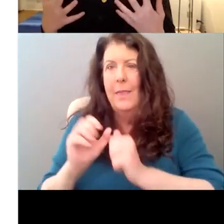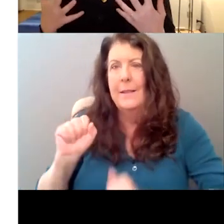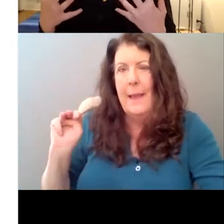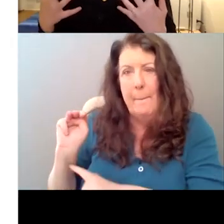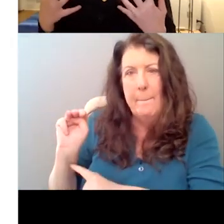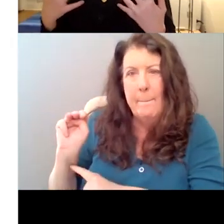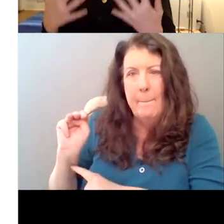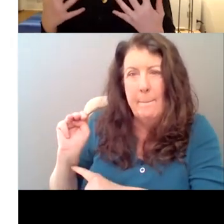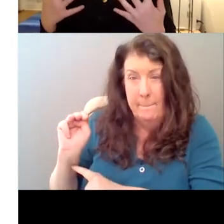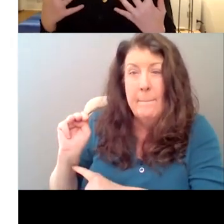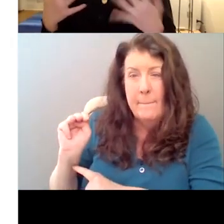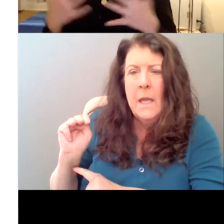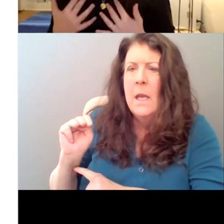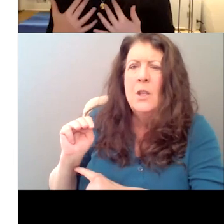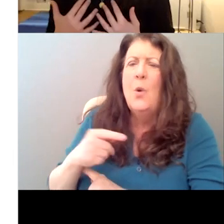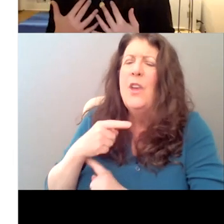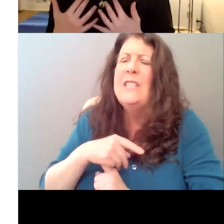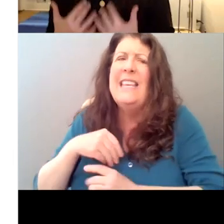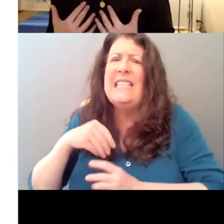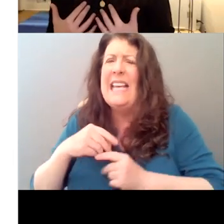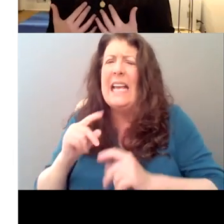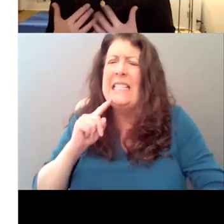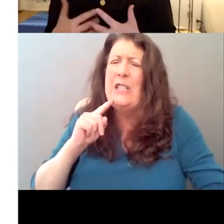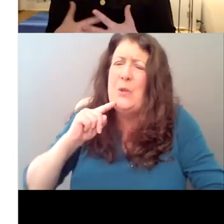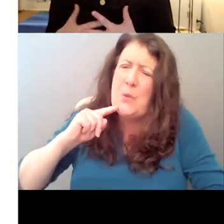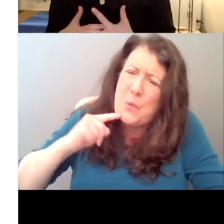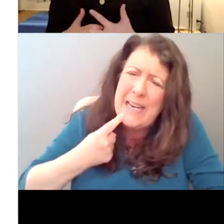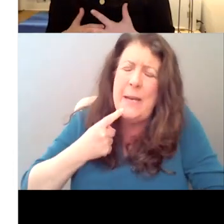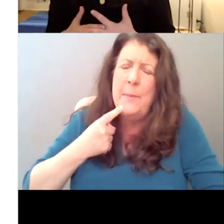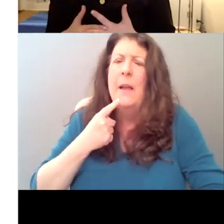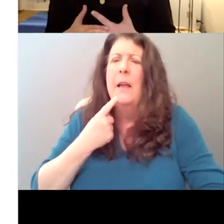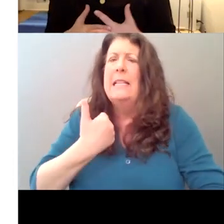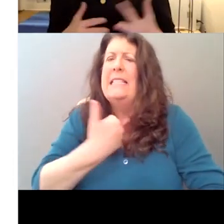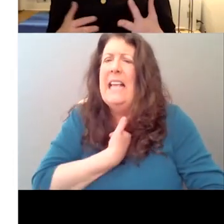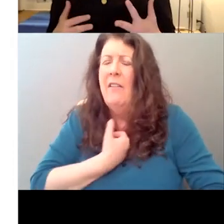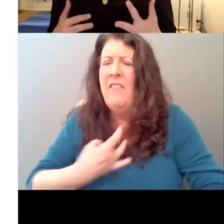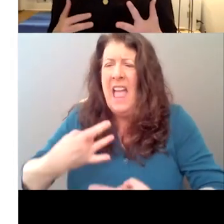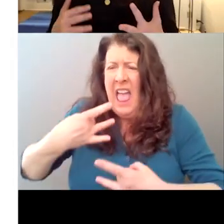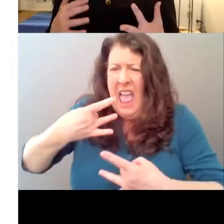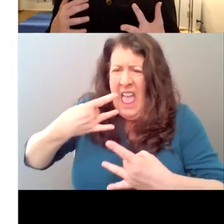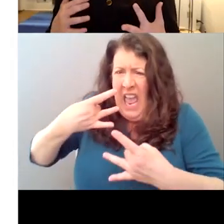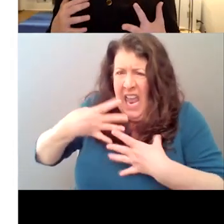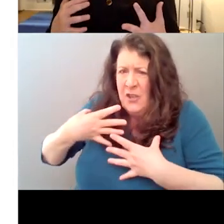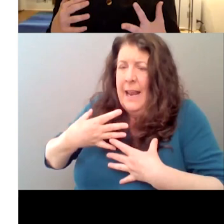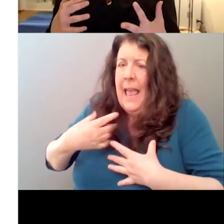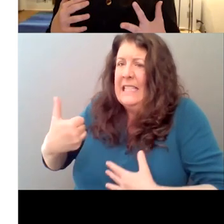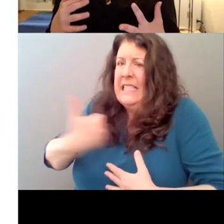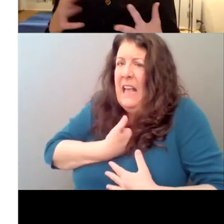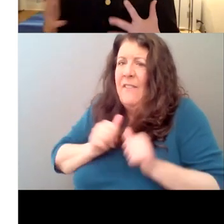extreme self-hatred and self-denial, um, as, and, and, and this kind of like, um,